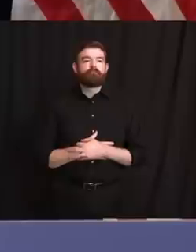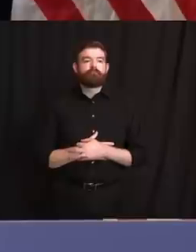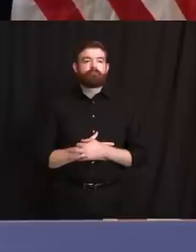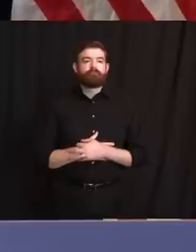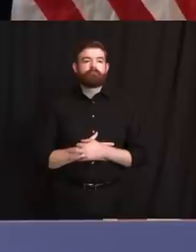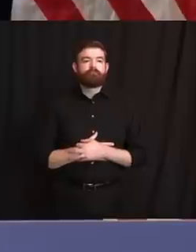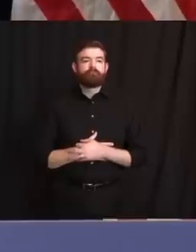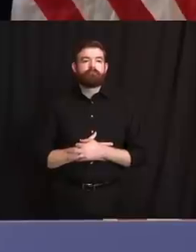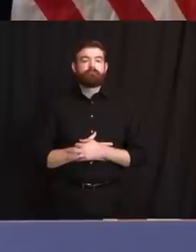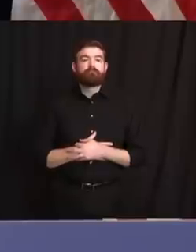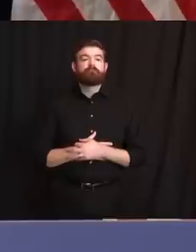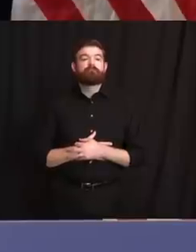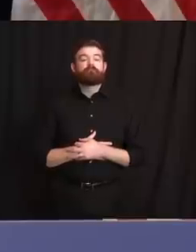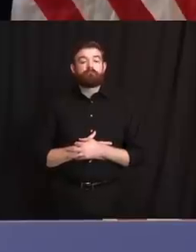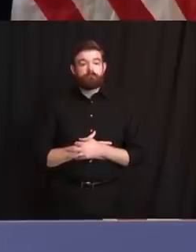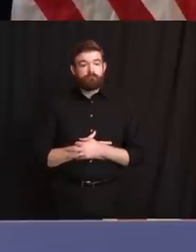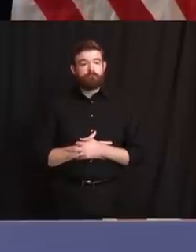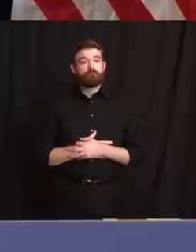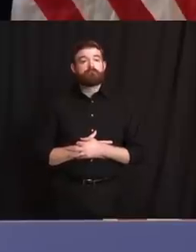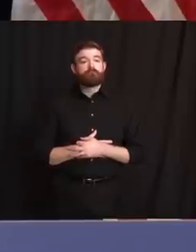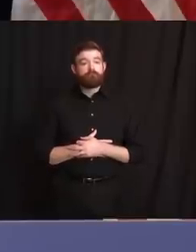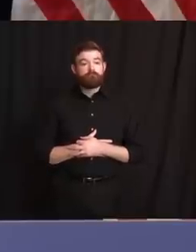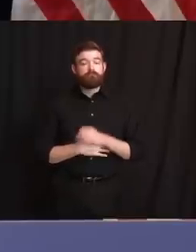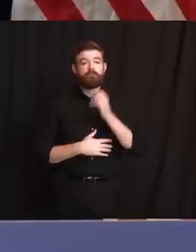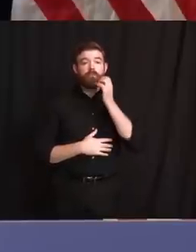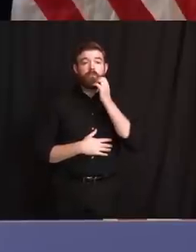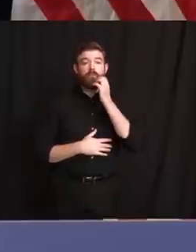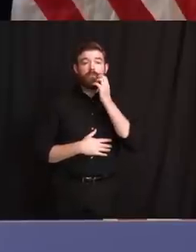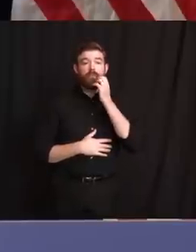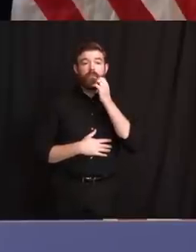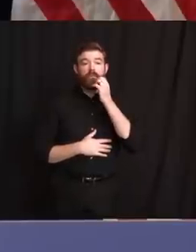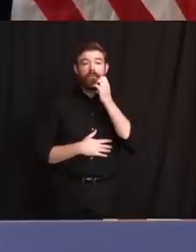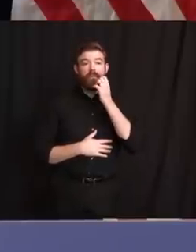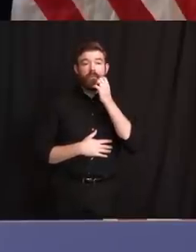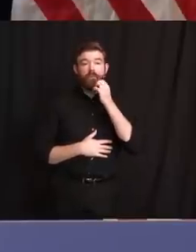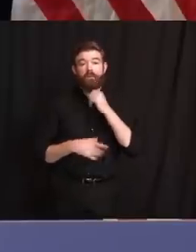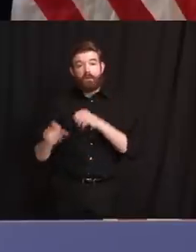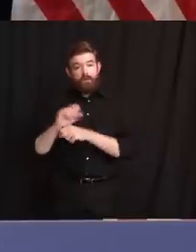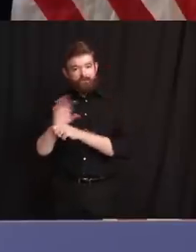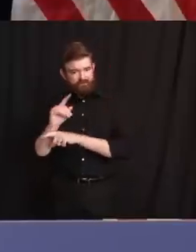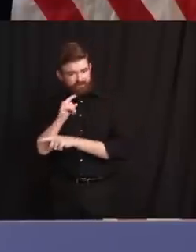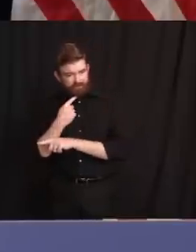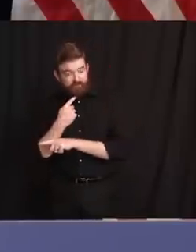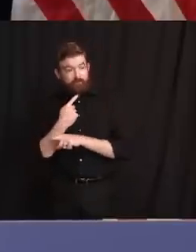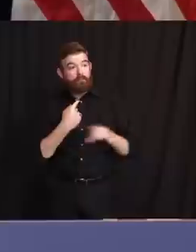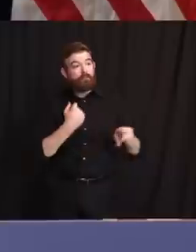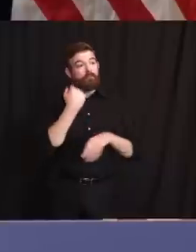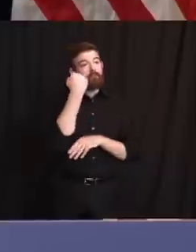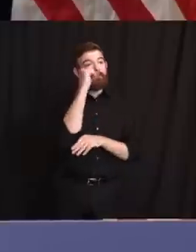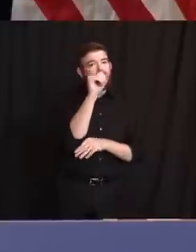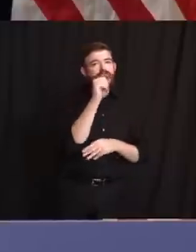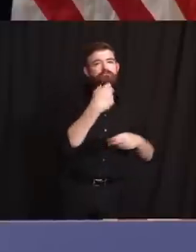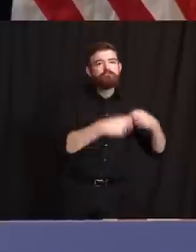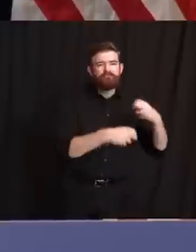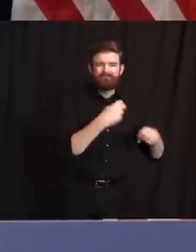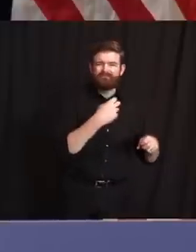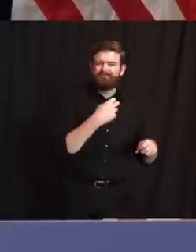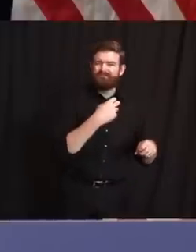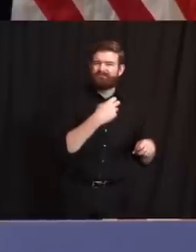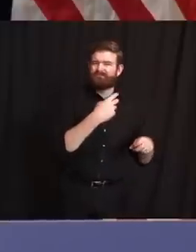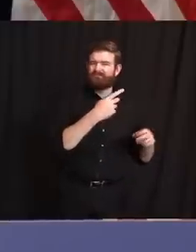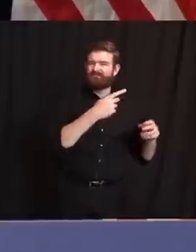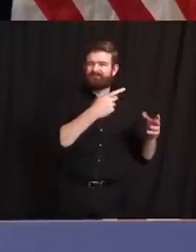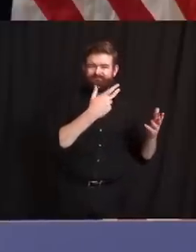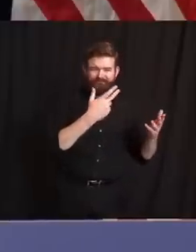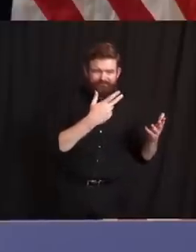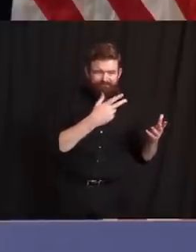with, we don't begrudge folks wanting to stand up, in fact, to the contrary, and protest peacefully. Who could blame